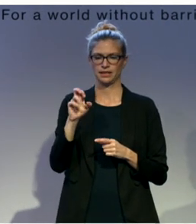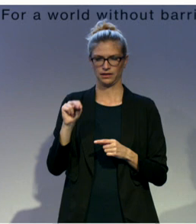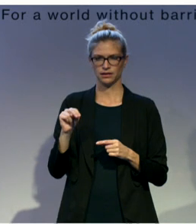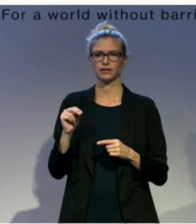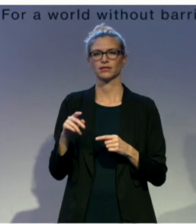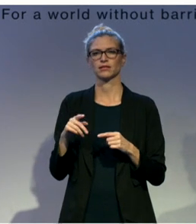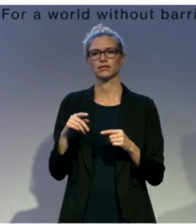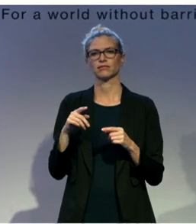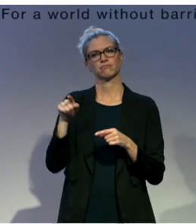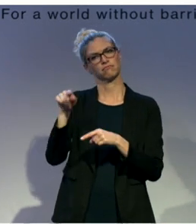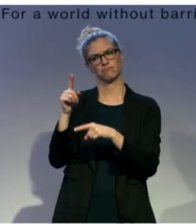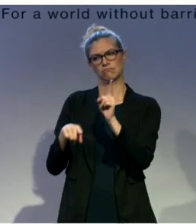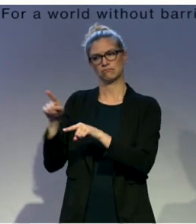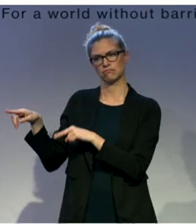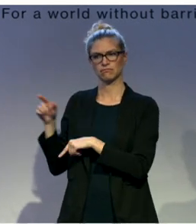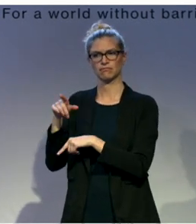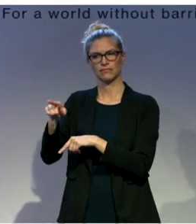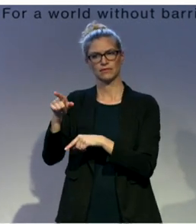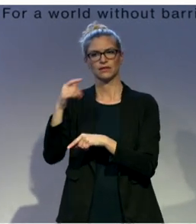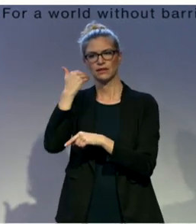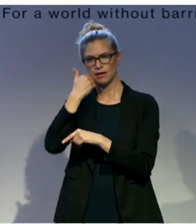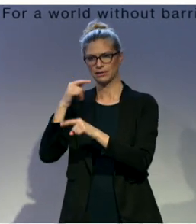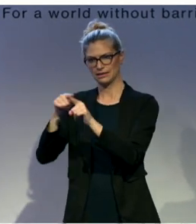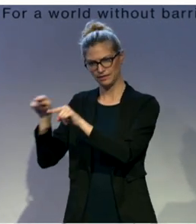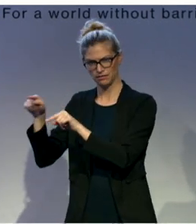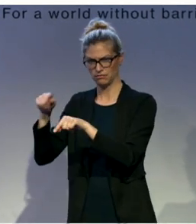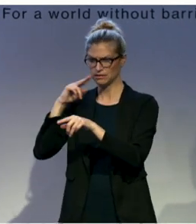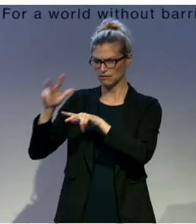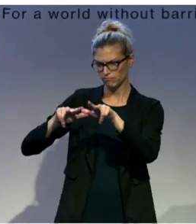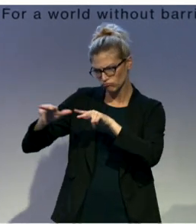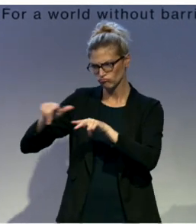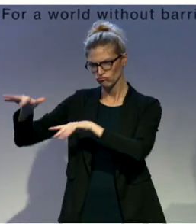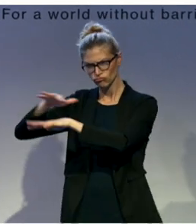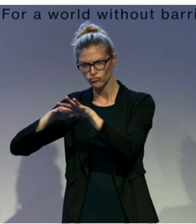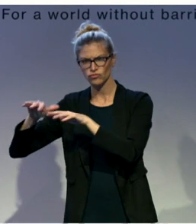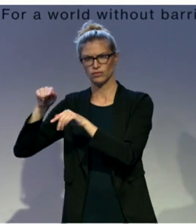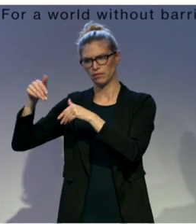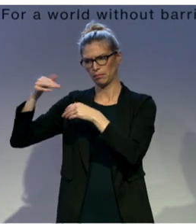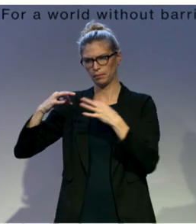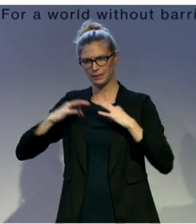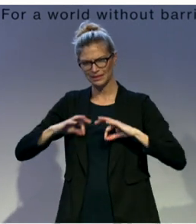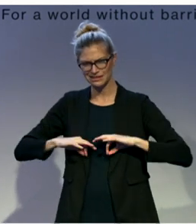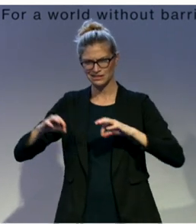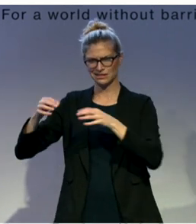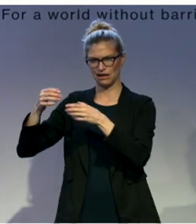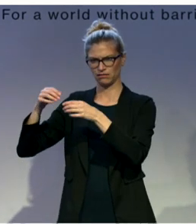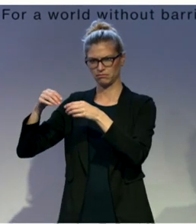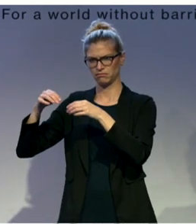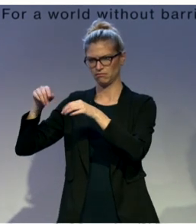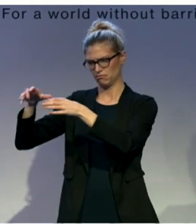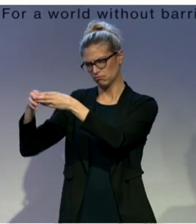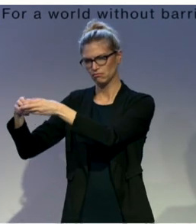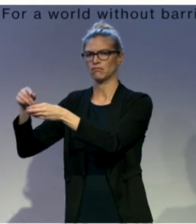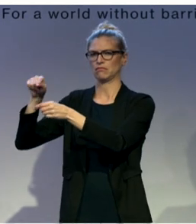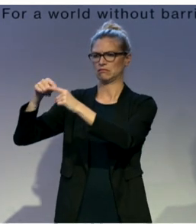officials from the election management body, government ministries, civil society, including disabled persons organizations